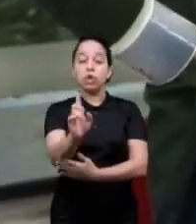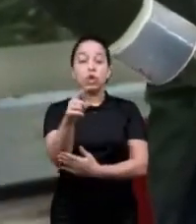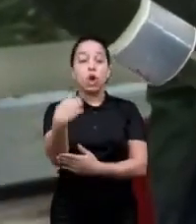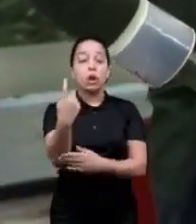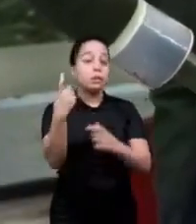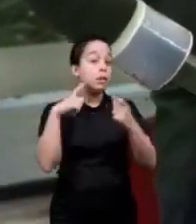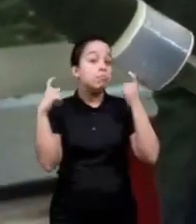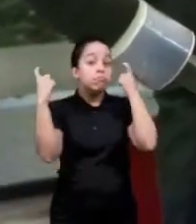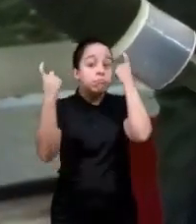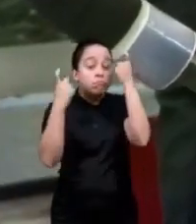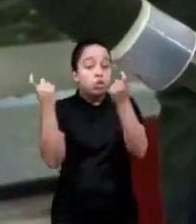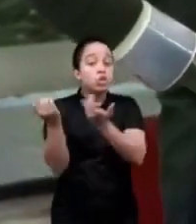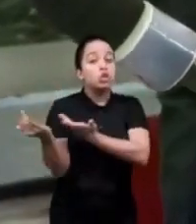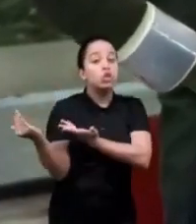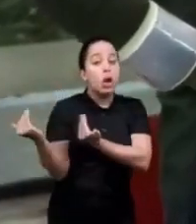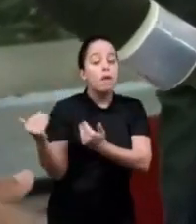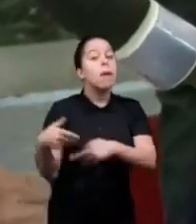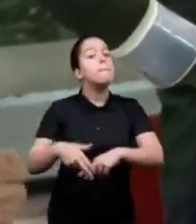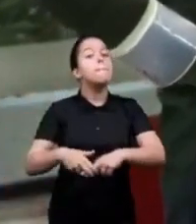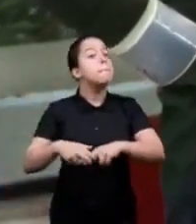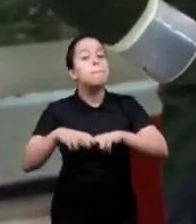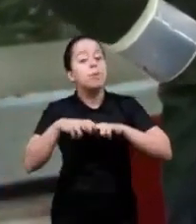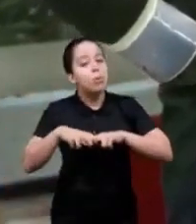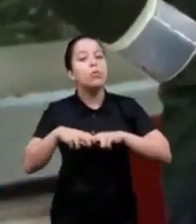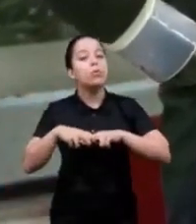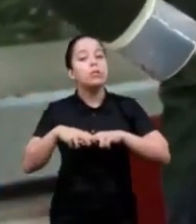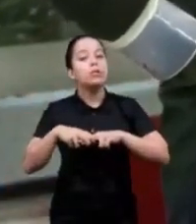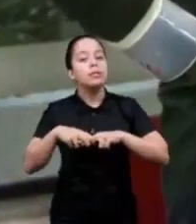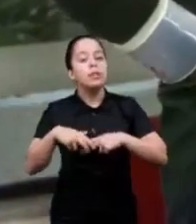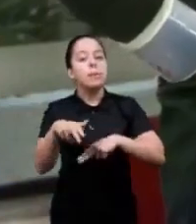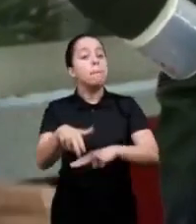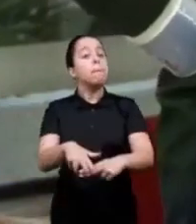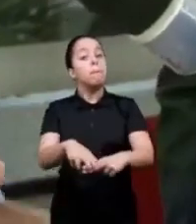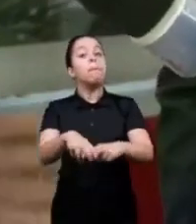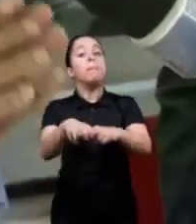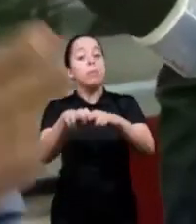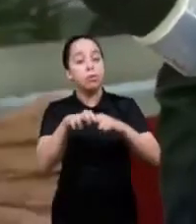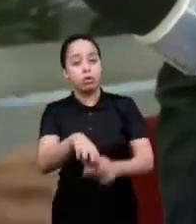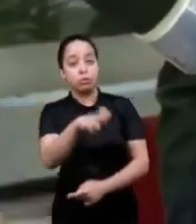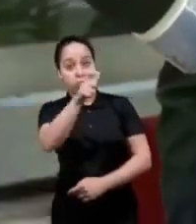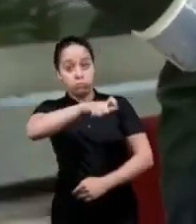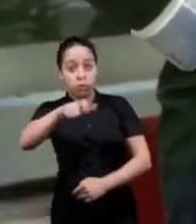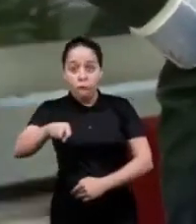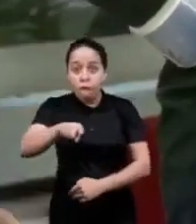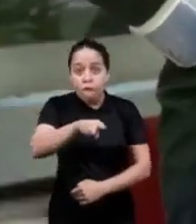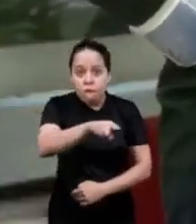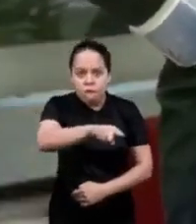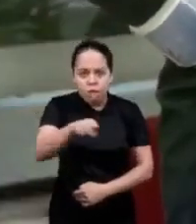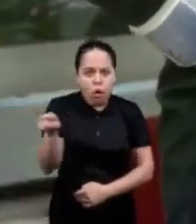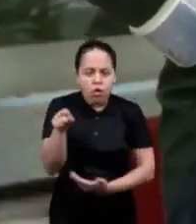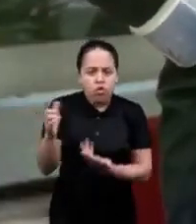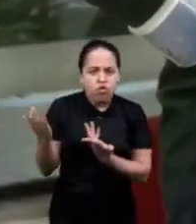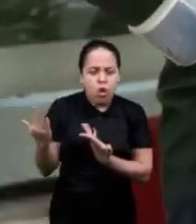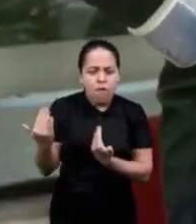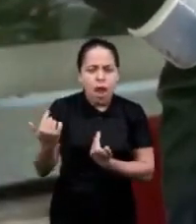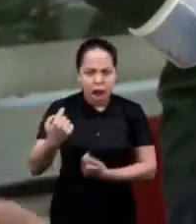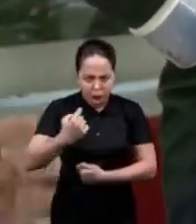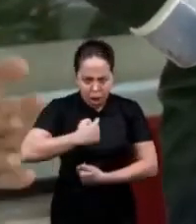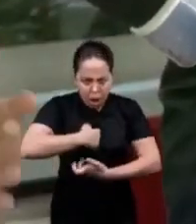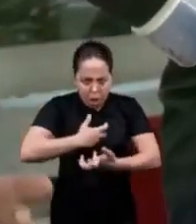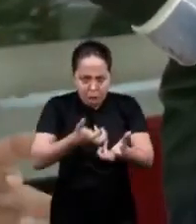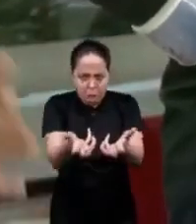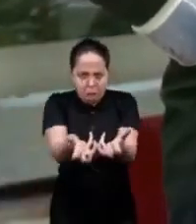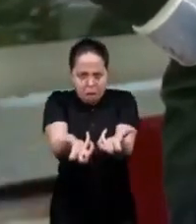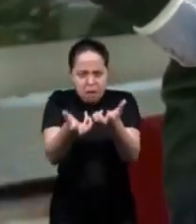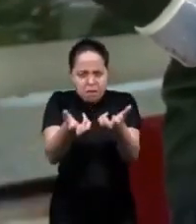are concerned with the youth because of this because it's with them it's with you I don't want to say